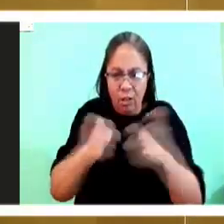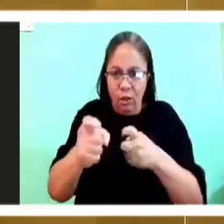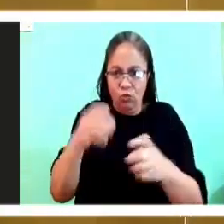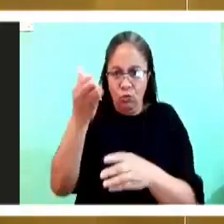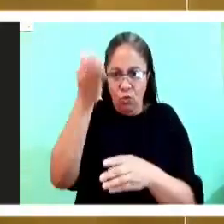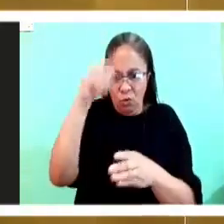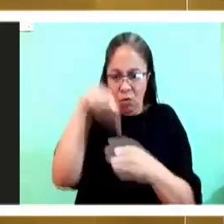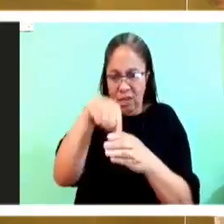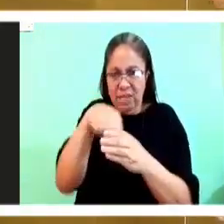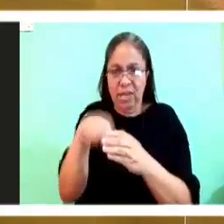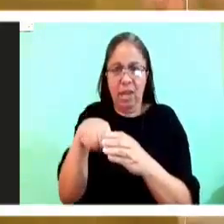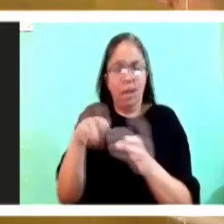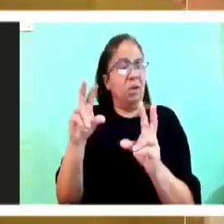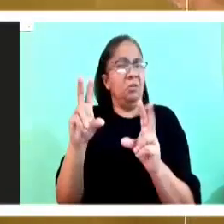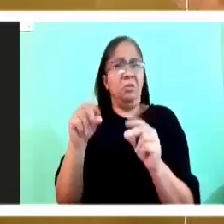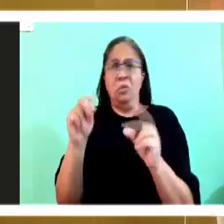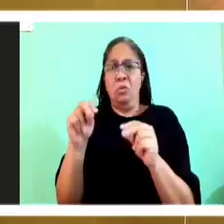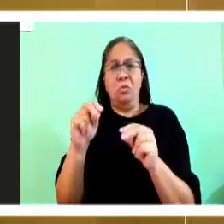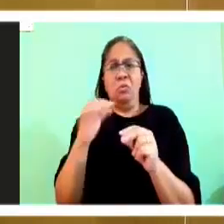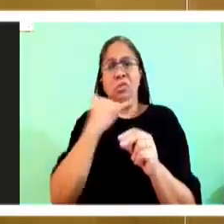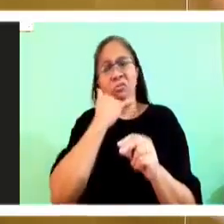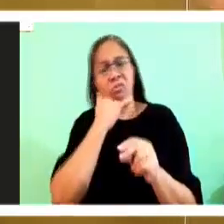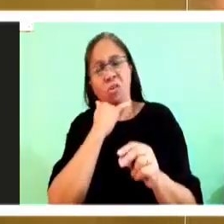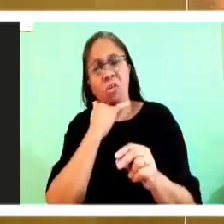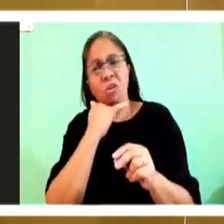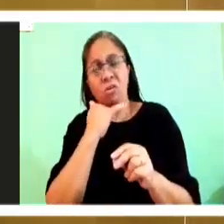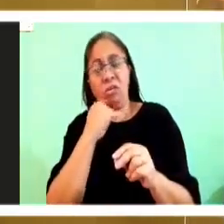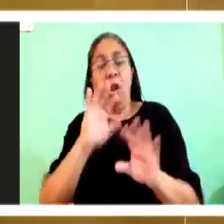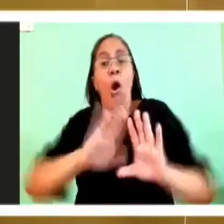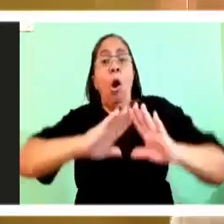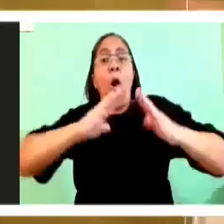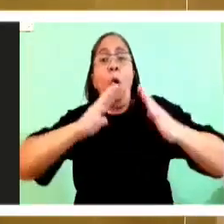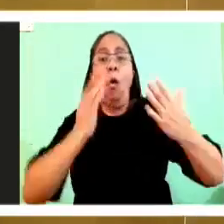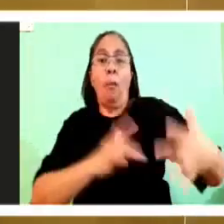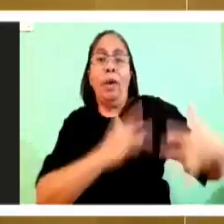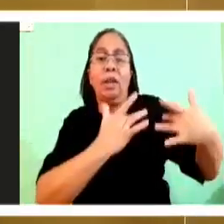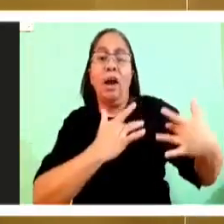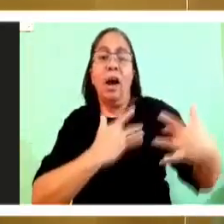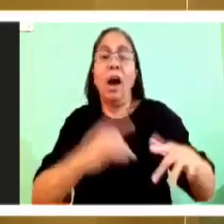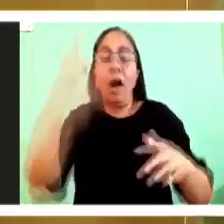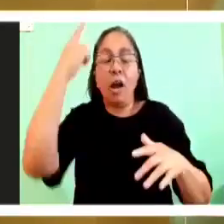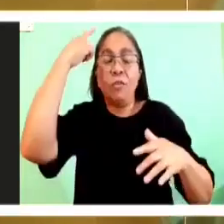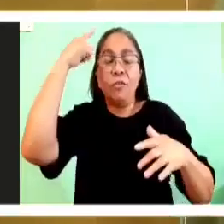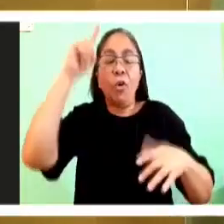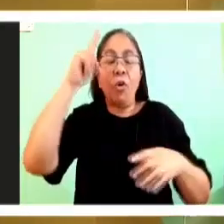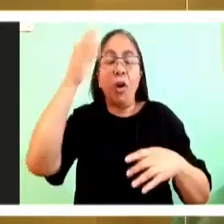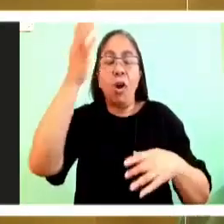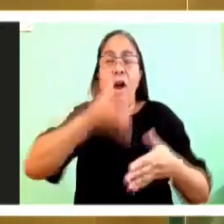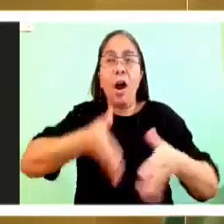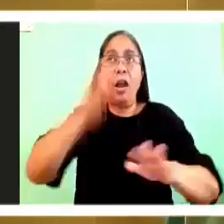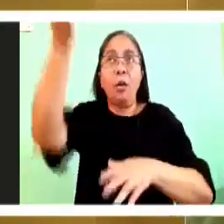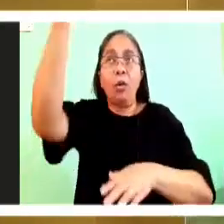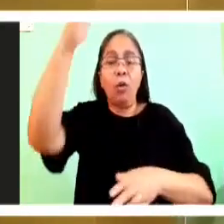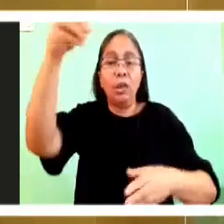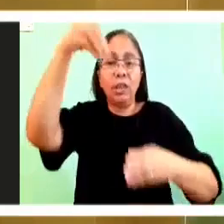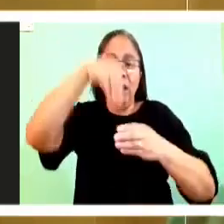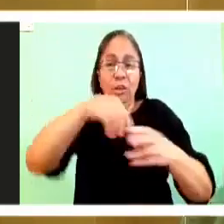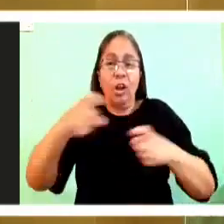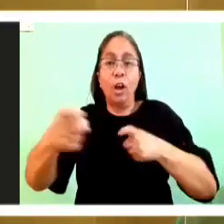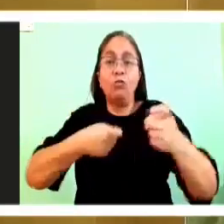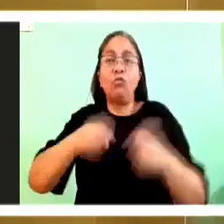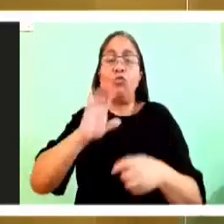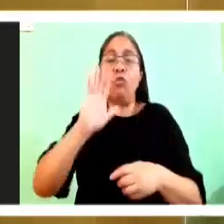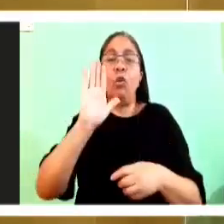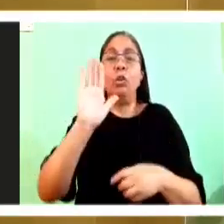Open your heart wide to the encounter with the living God and allow God to take you wherever